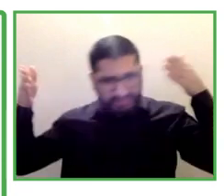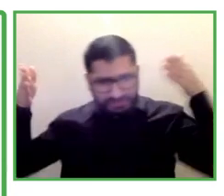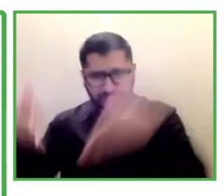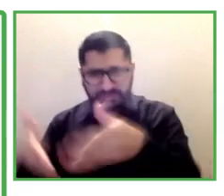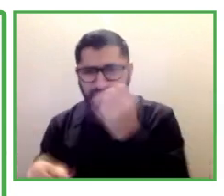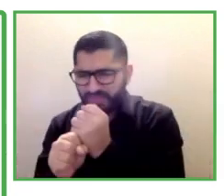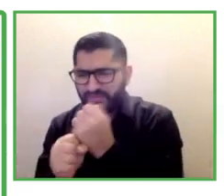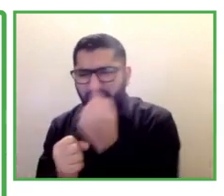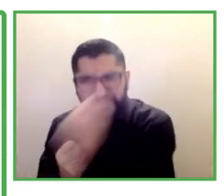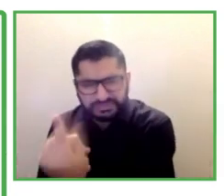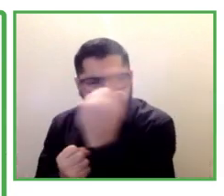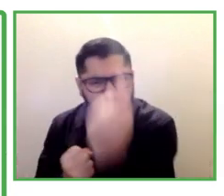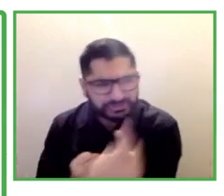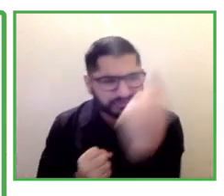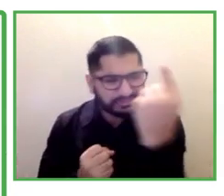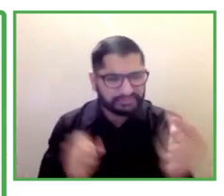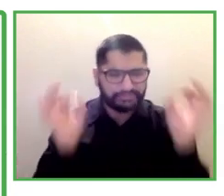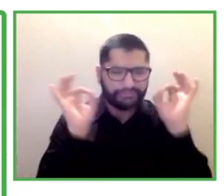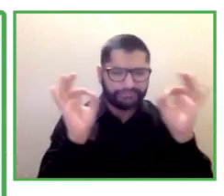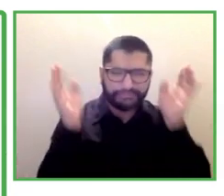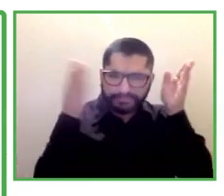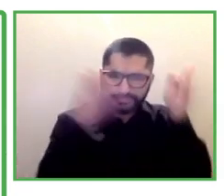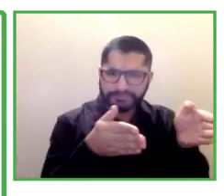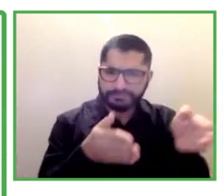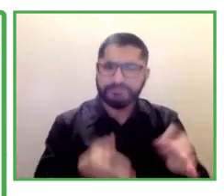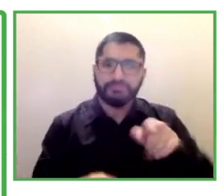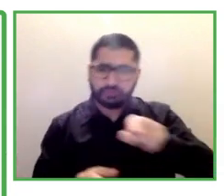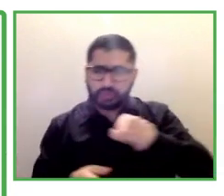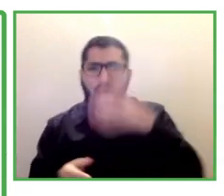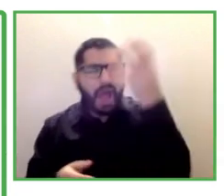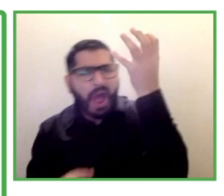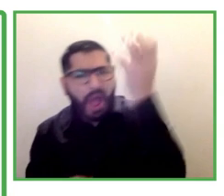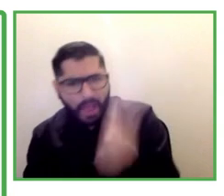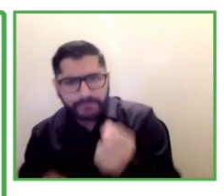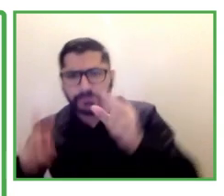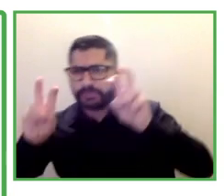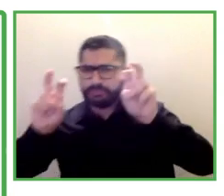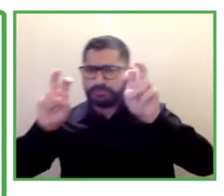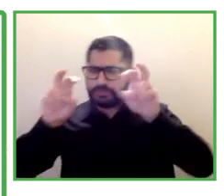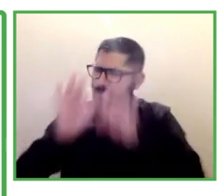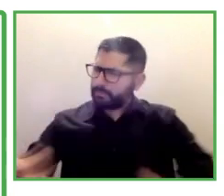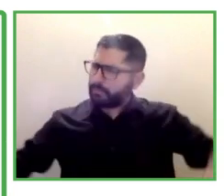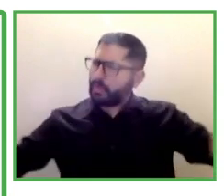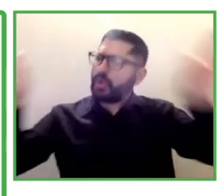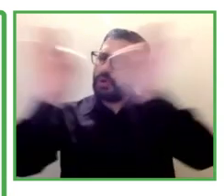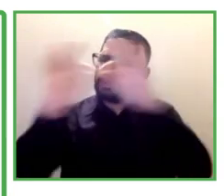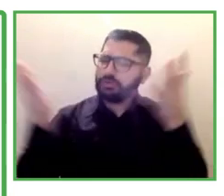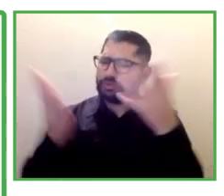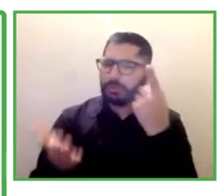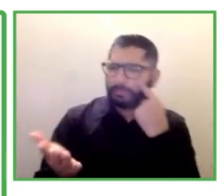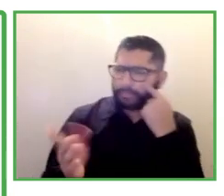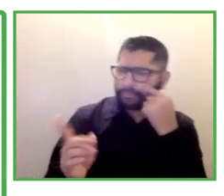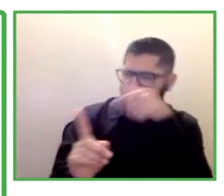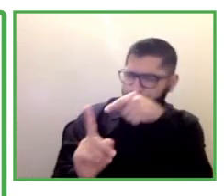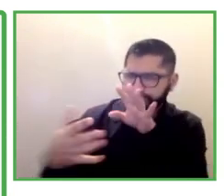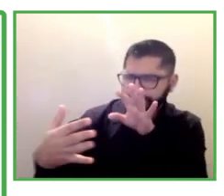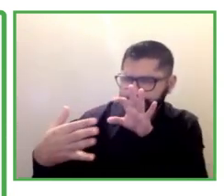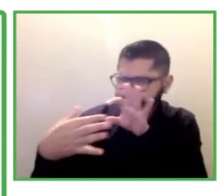if we have the right life skills so that we can be successful and sustain employment once we get there.